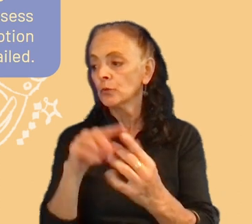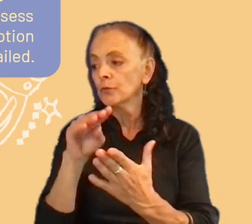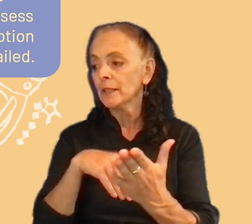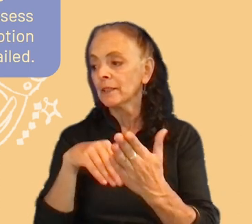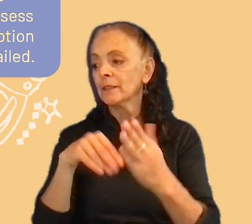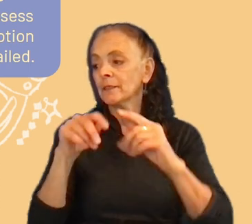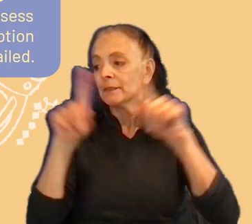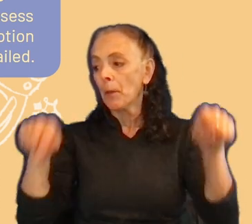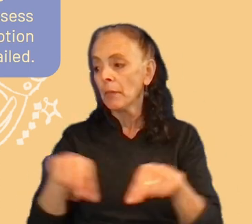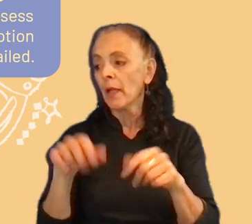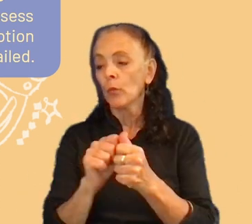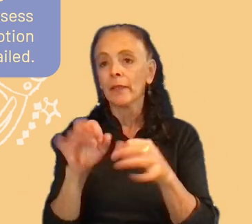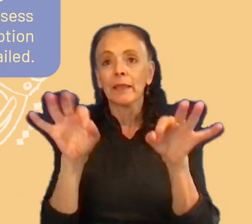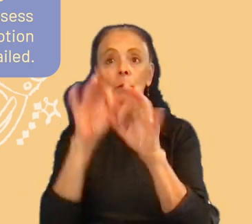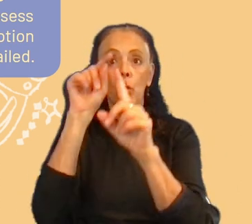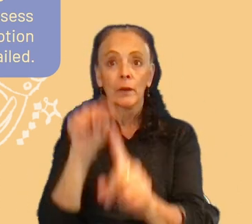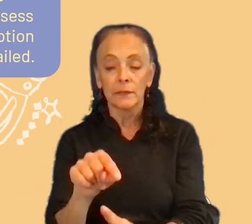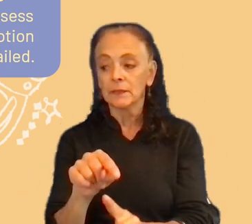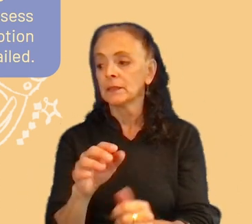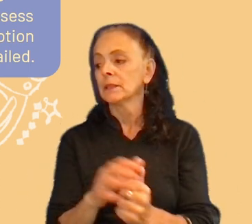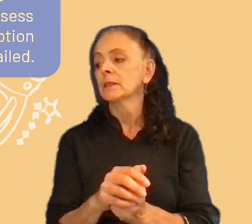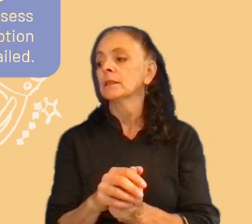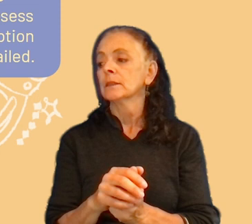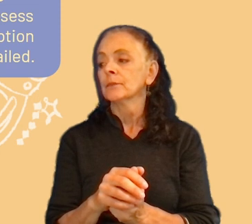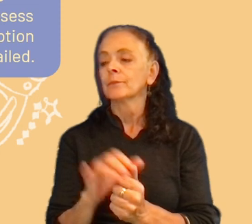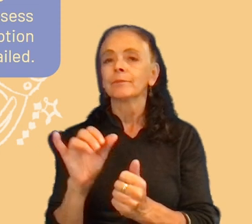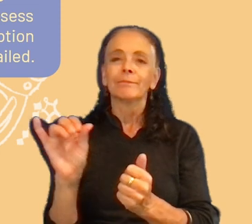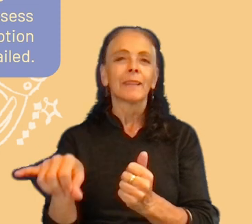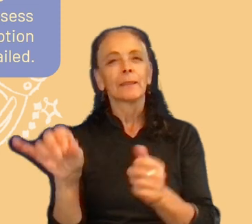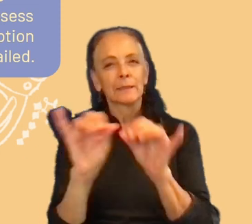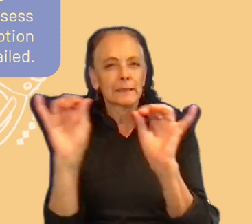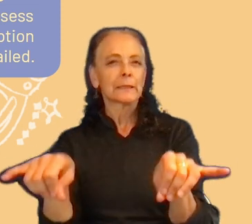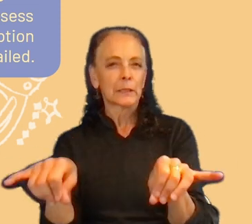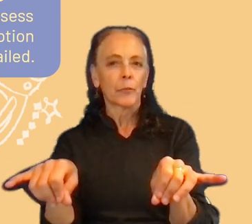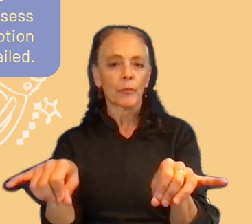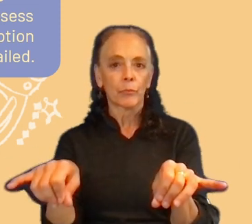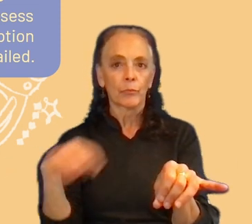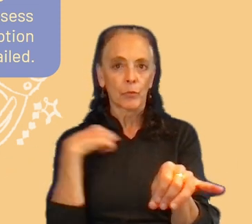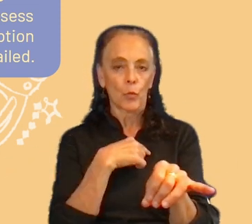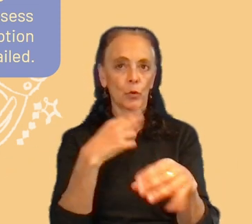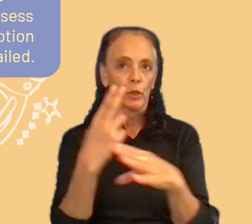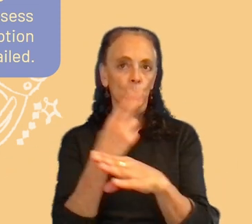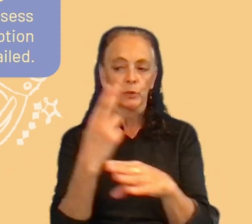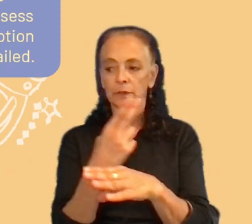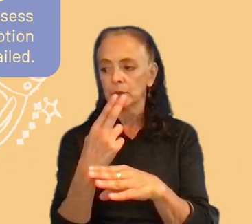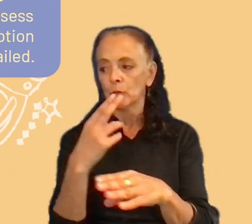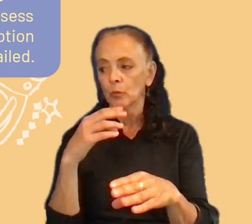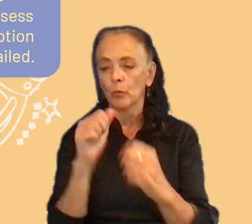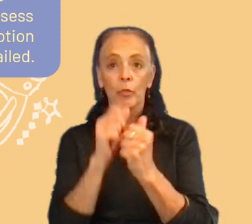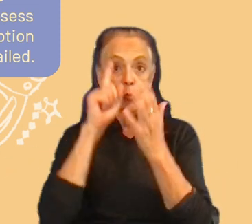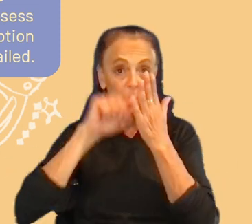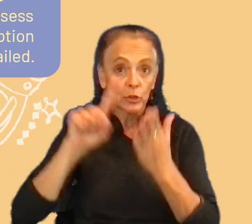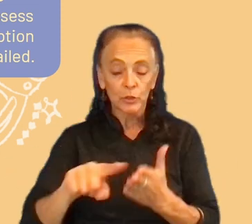So, uh, it's a kind of a system that we ended up using the game or in the research.